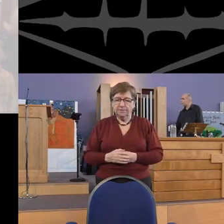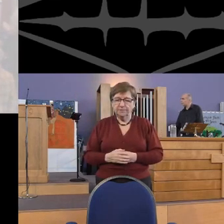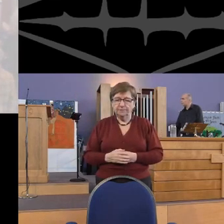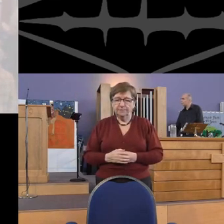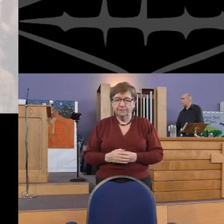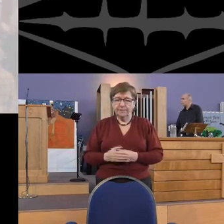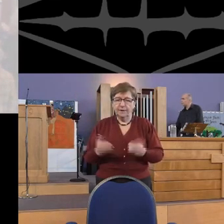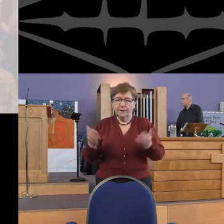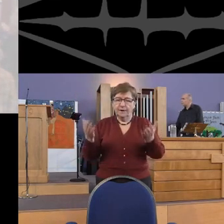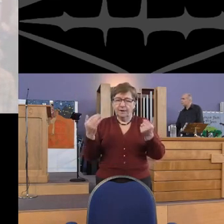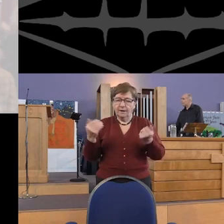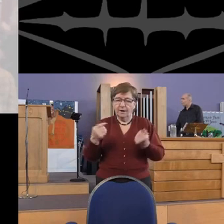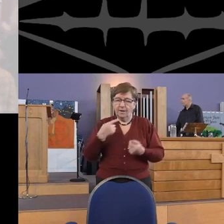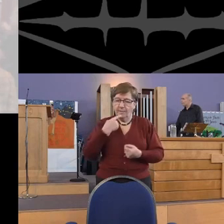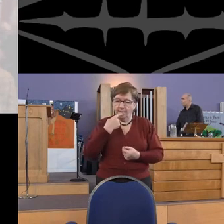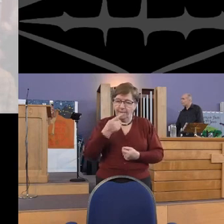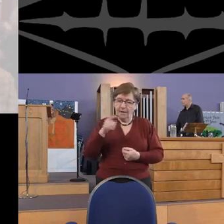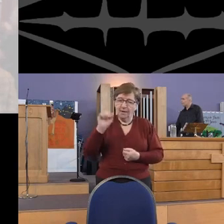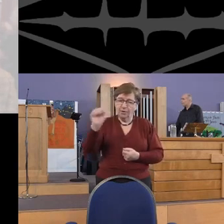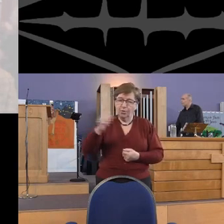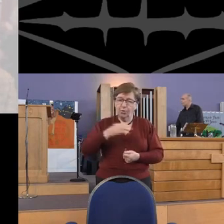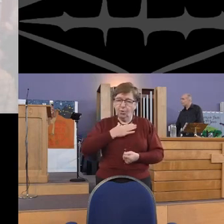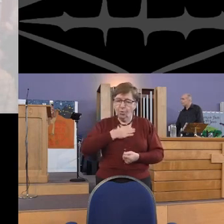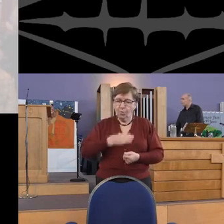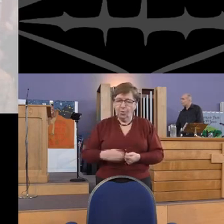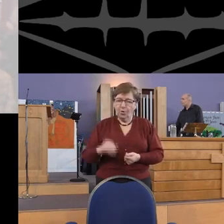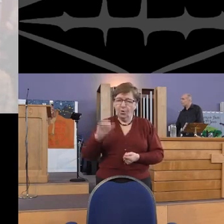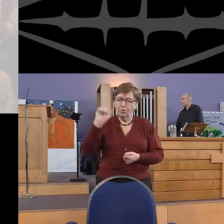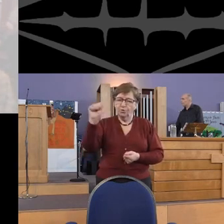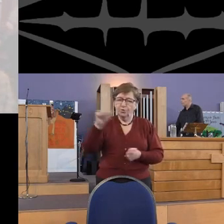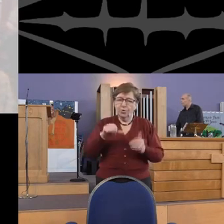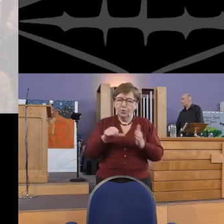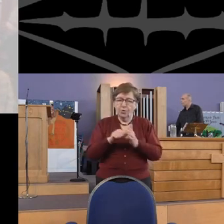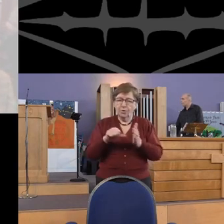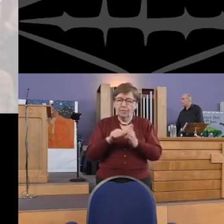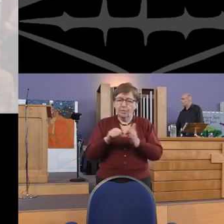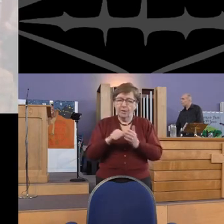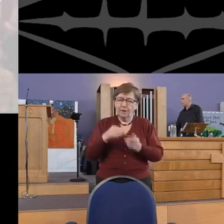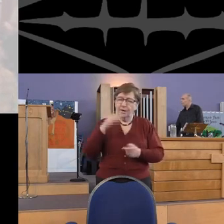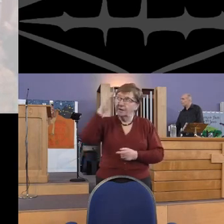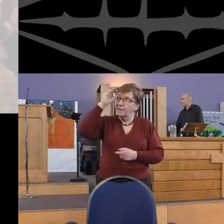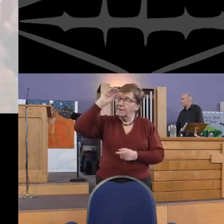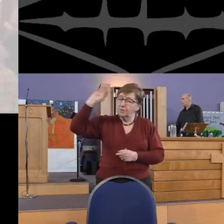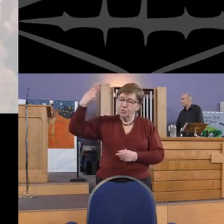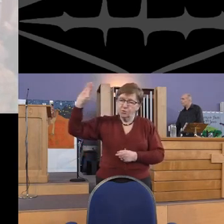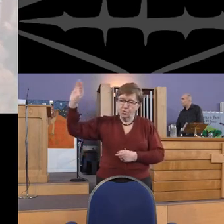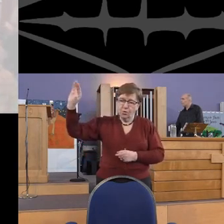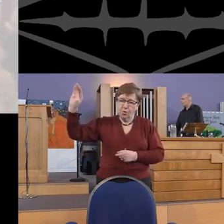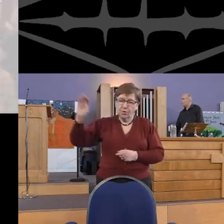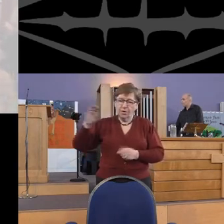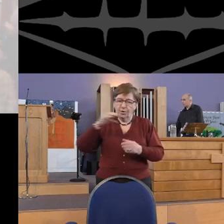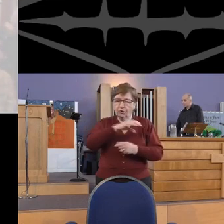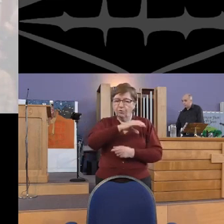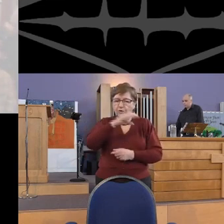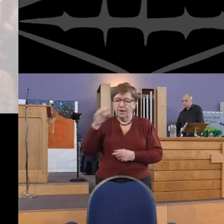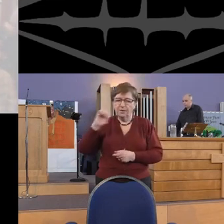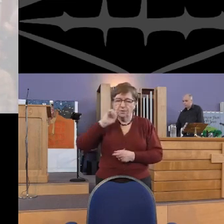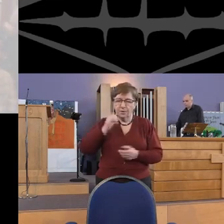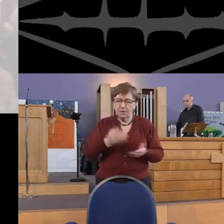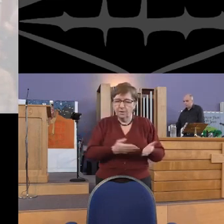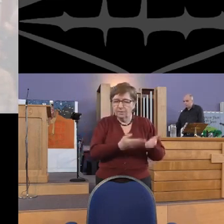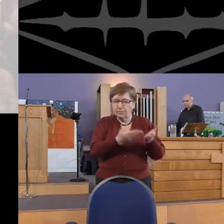Come, maker, once your burdens know,